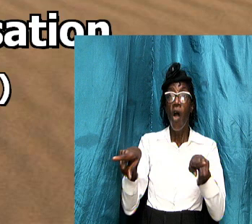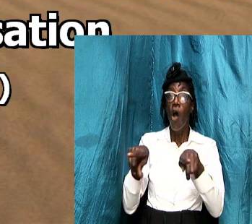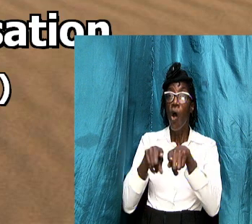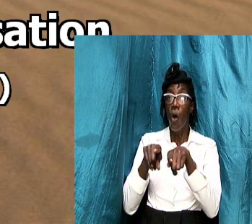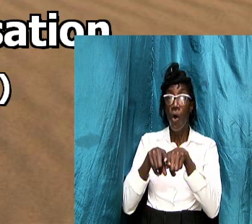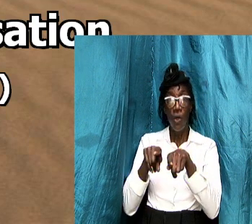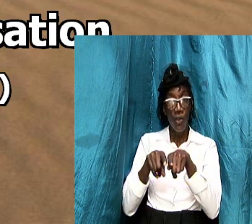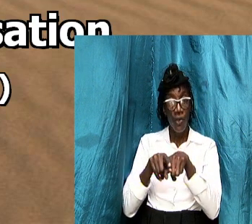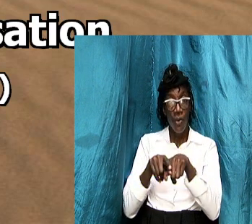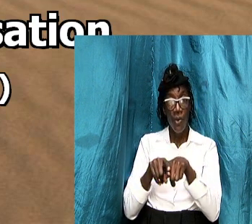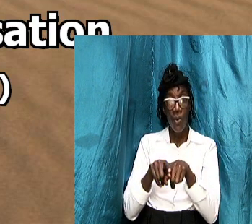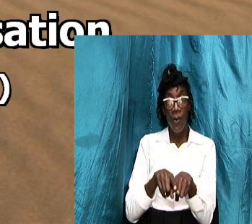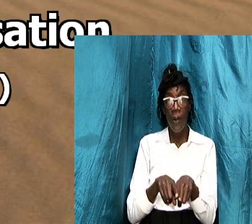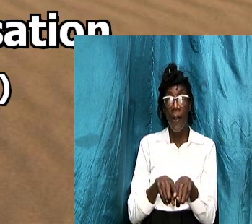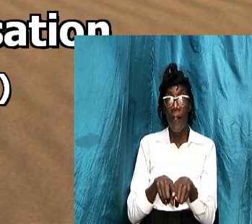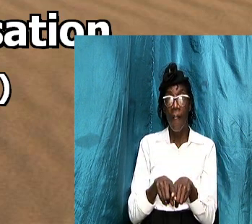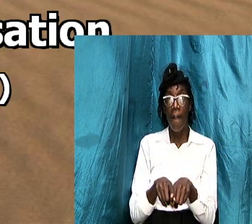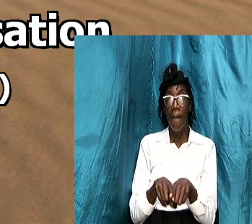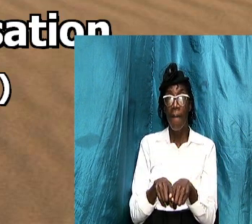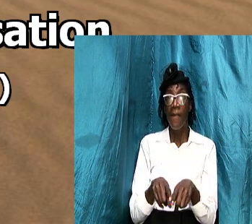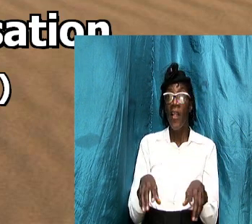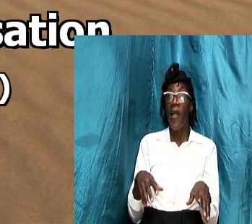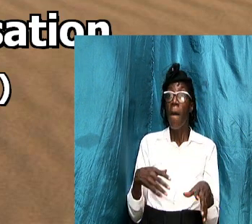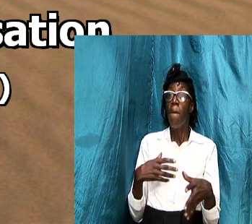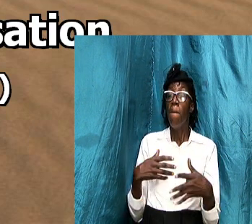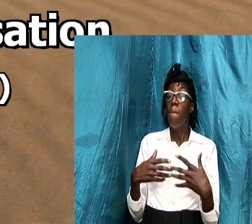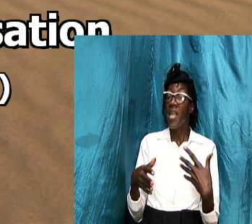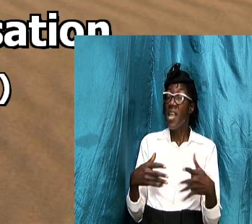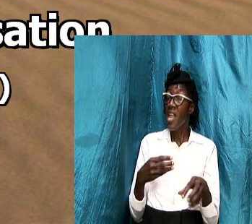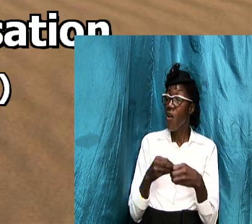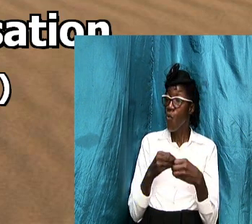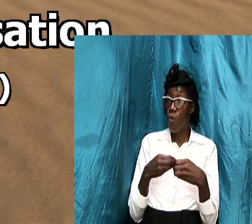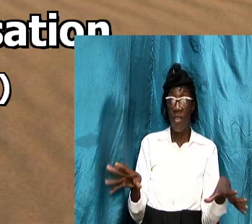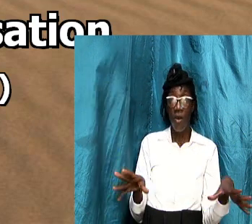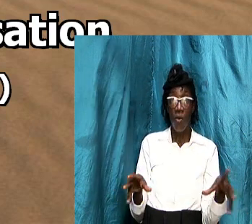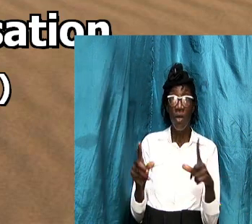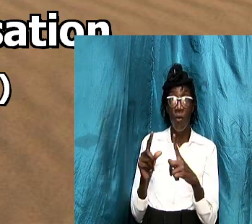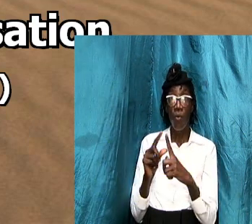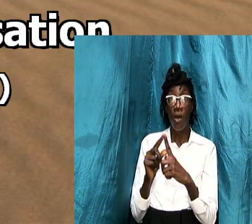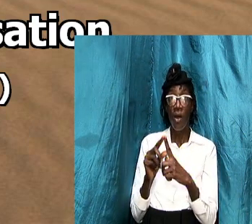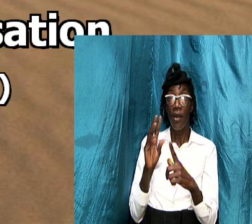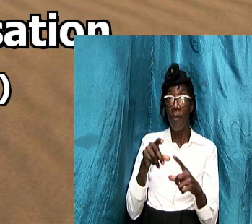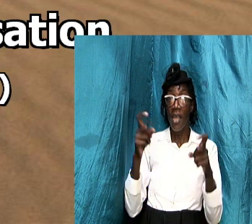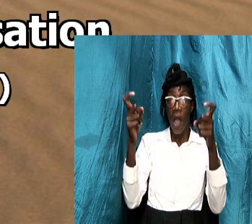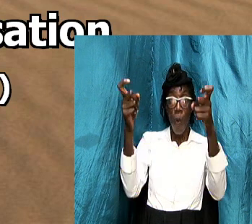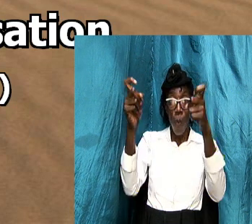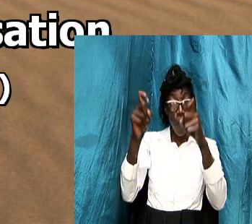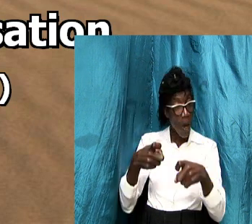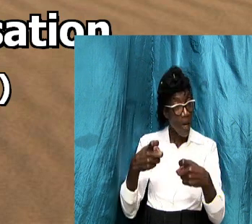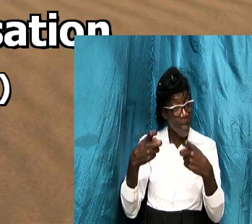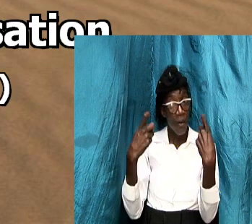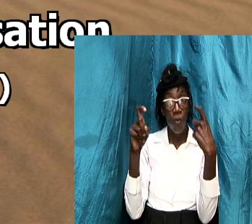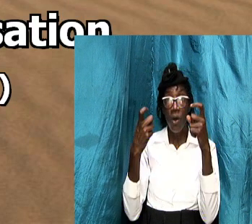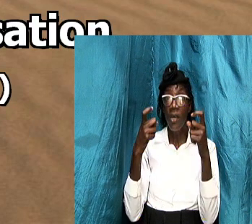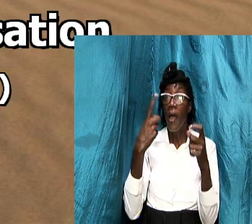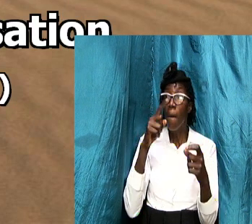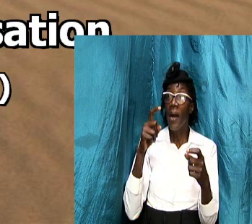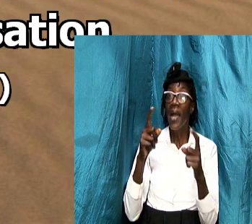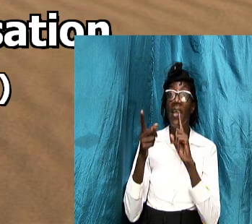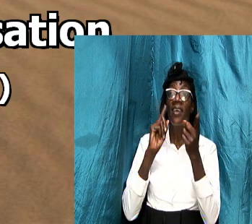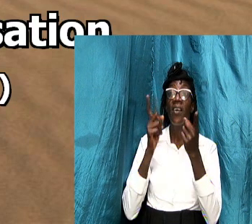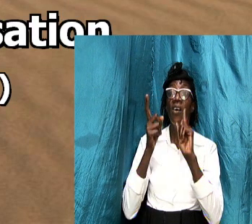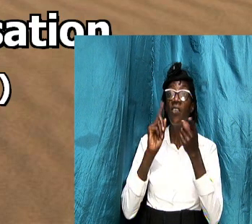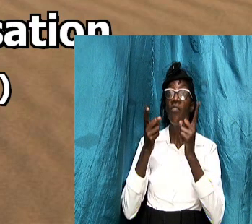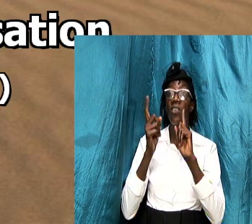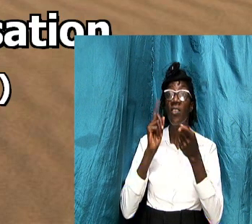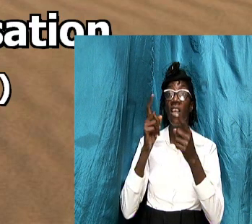they they also may without the word be won by the conversation